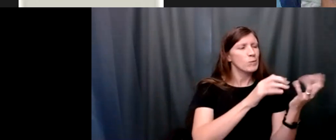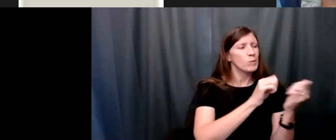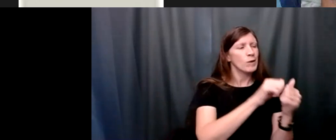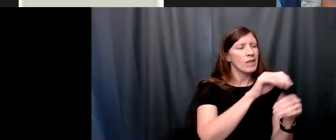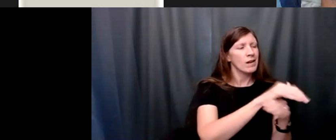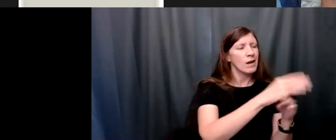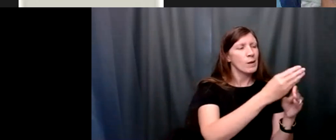my focus you